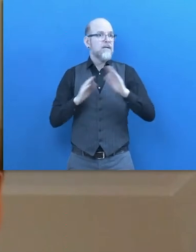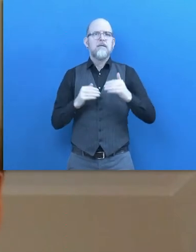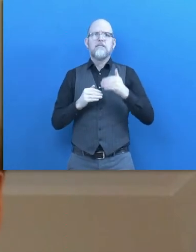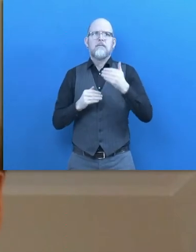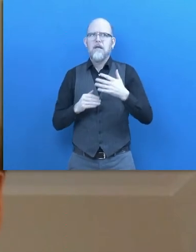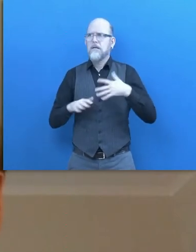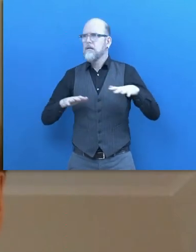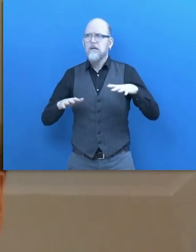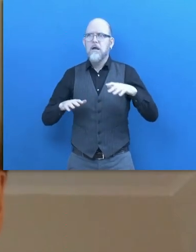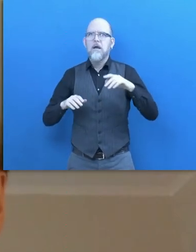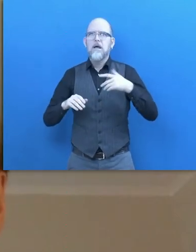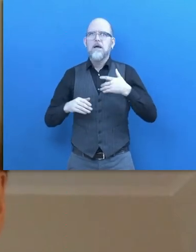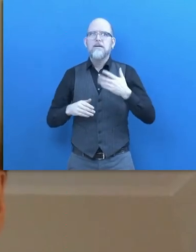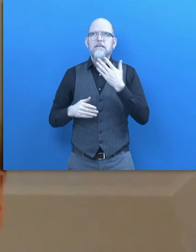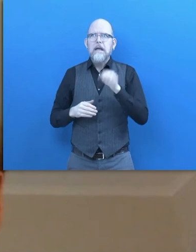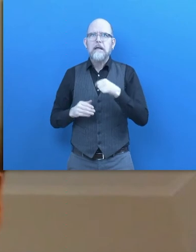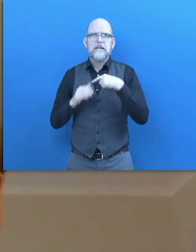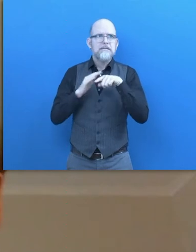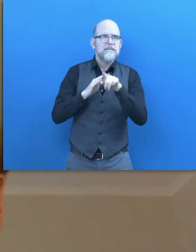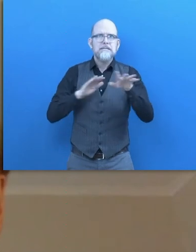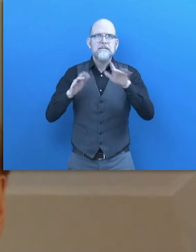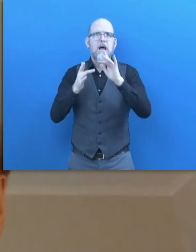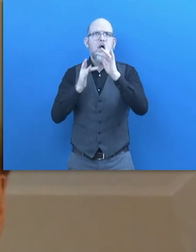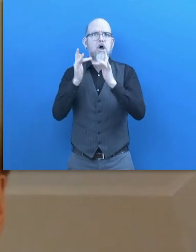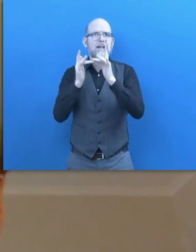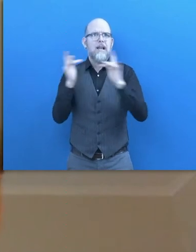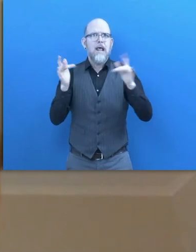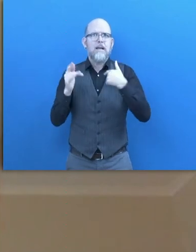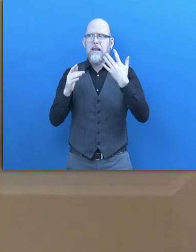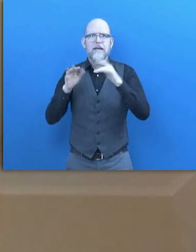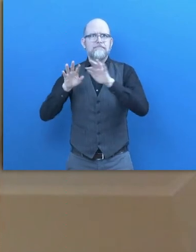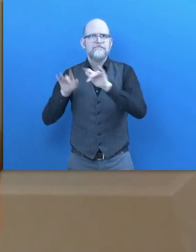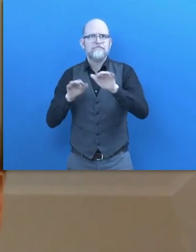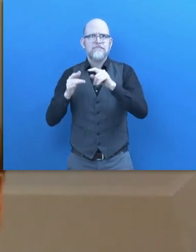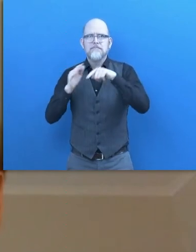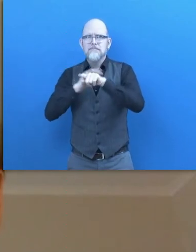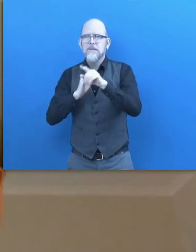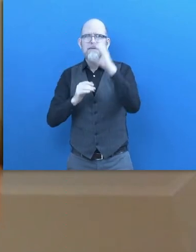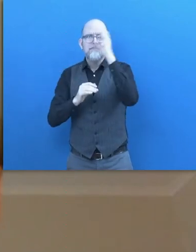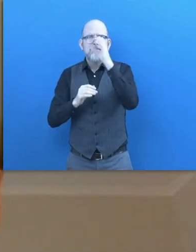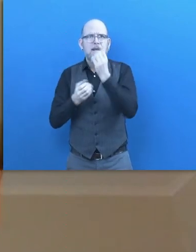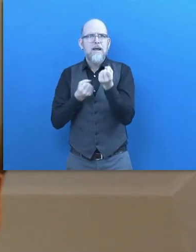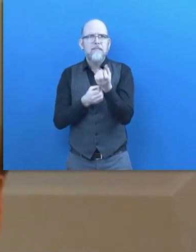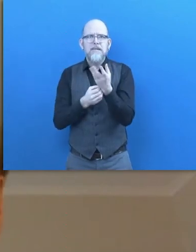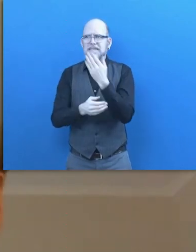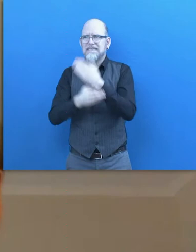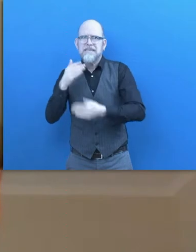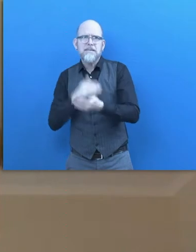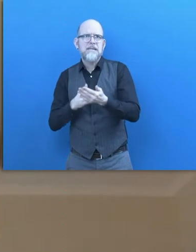accident, to go online again, I searched for disability,